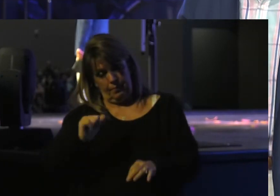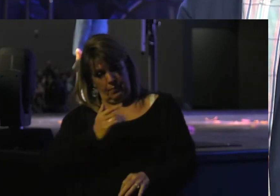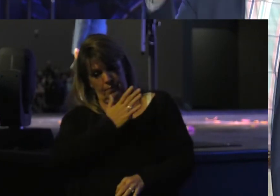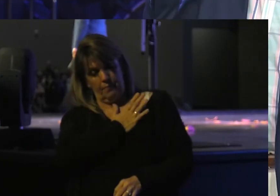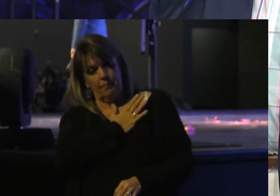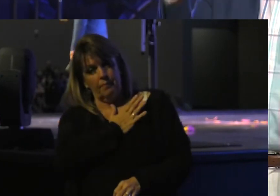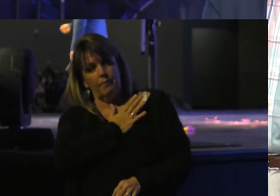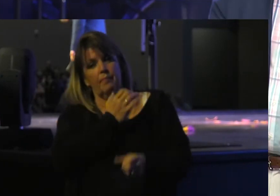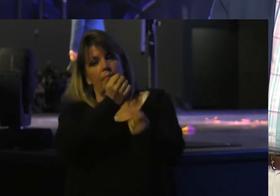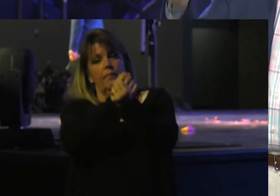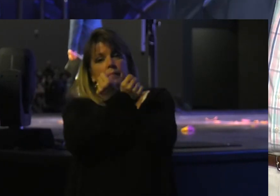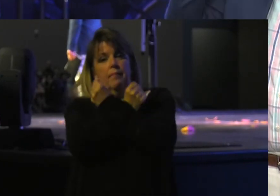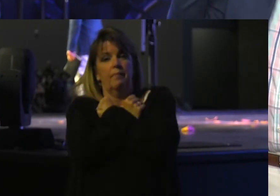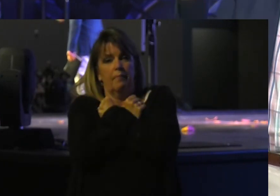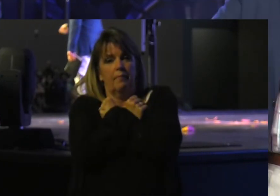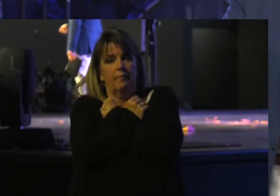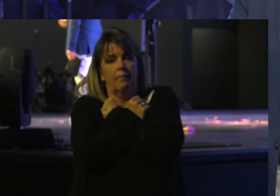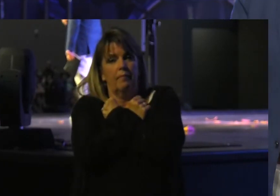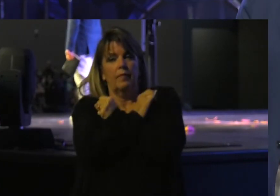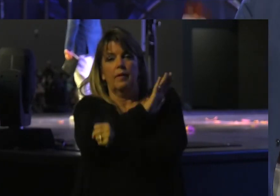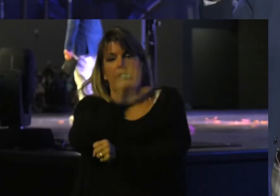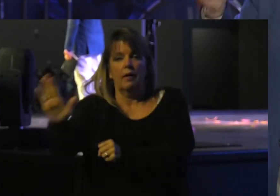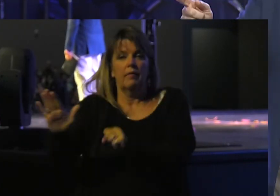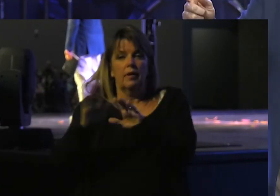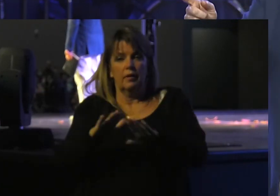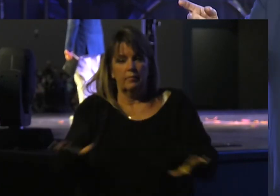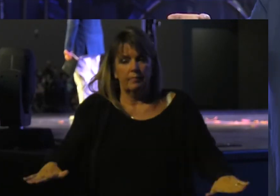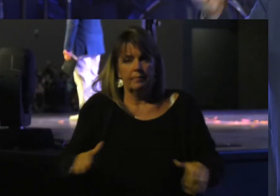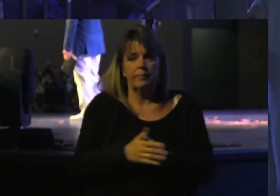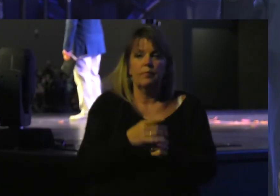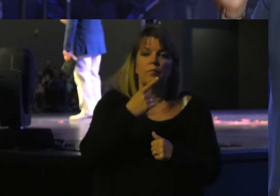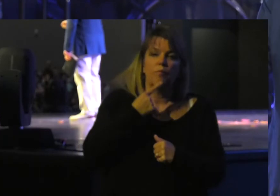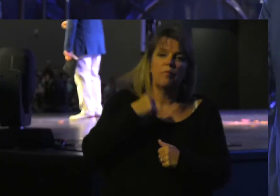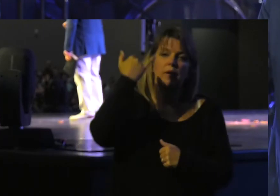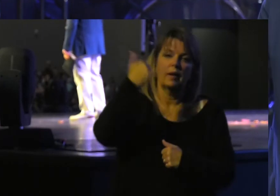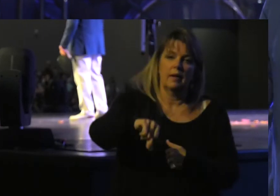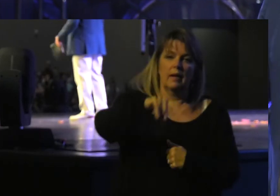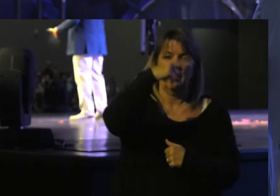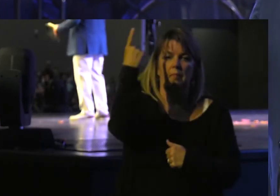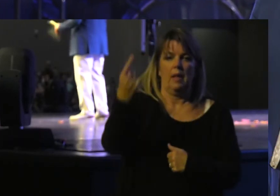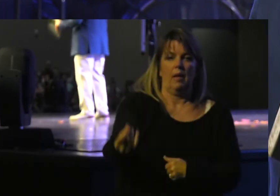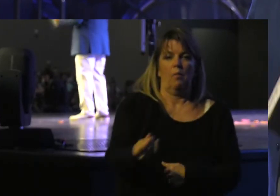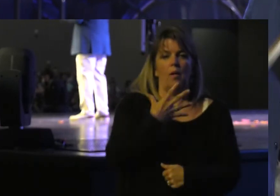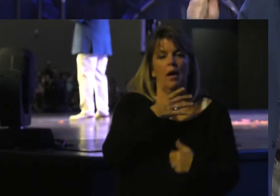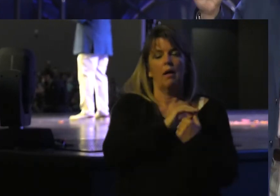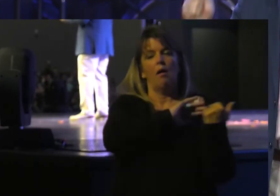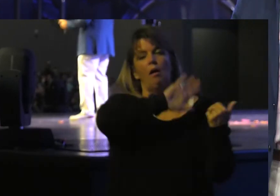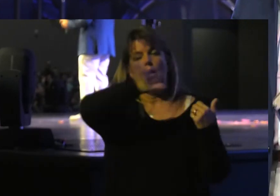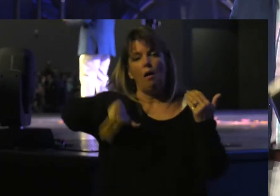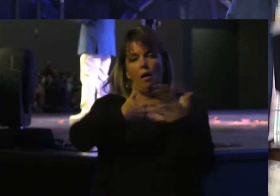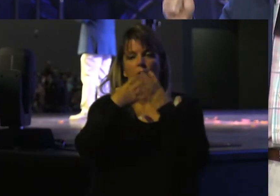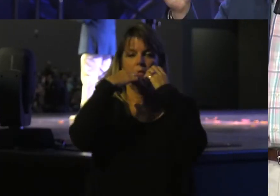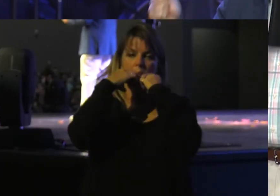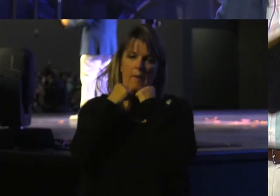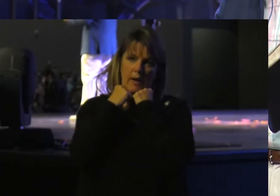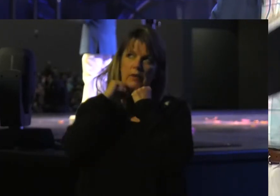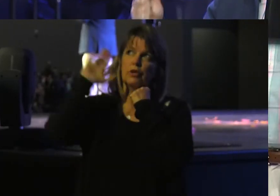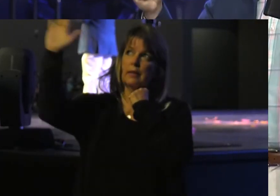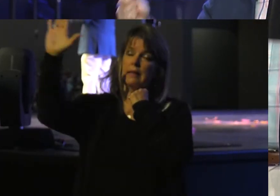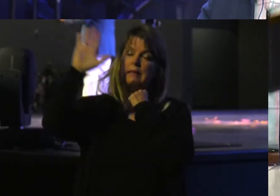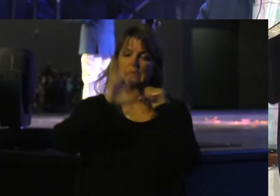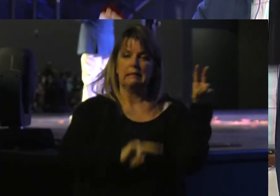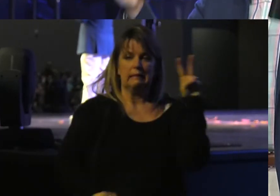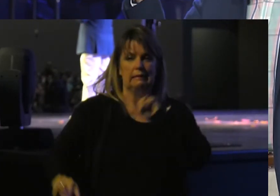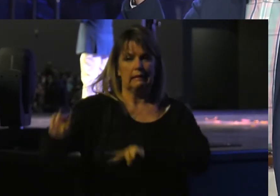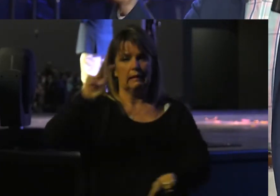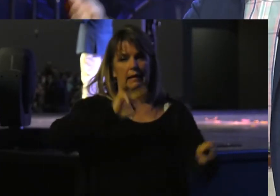Love Their Children Red And Yellow Black And White All Are Precious In